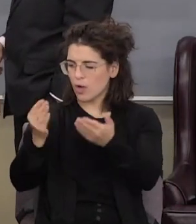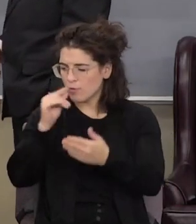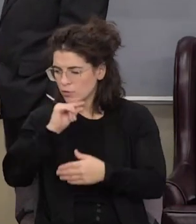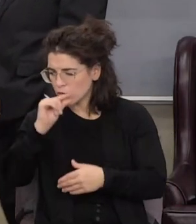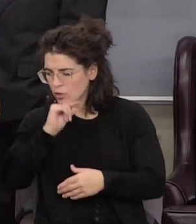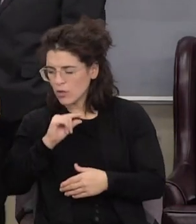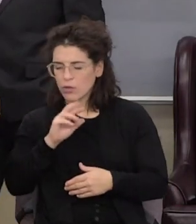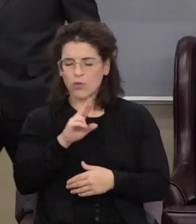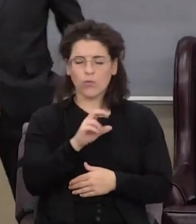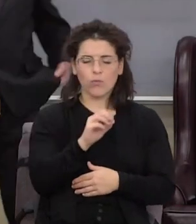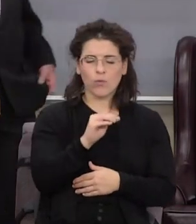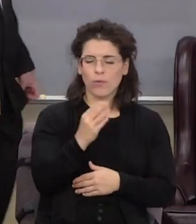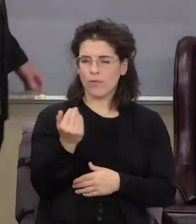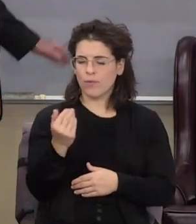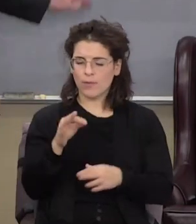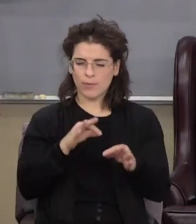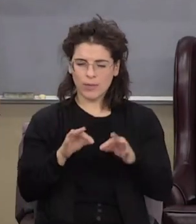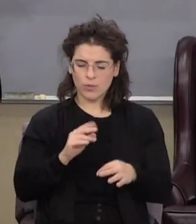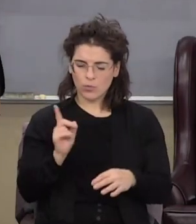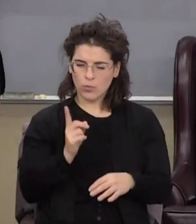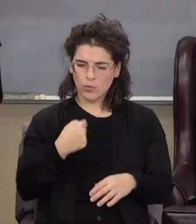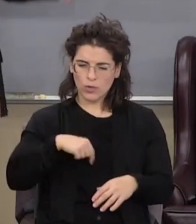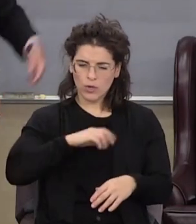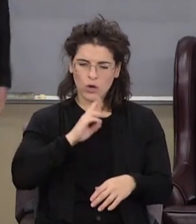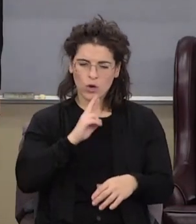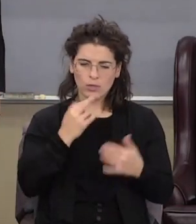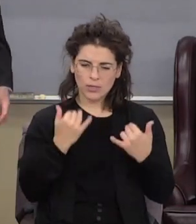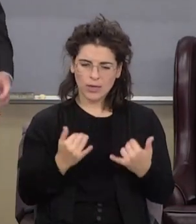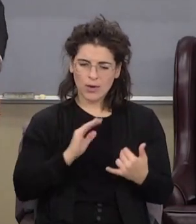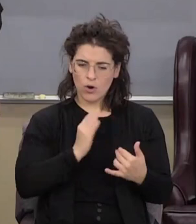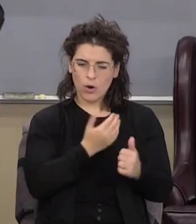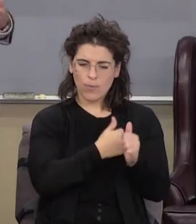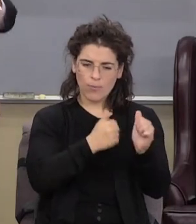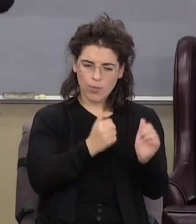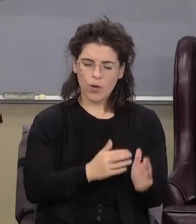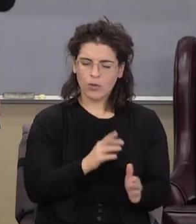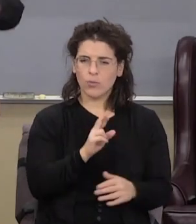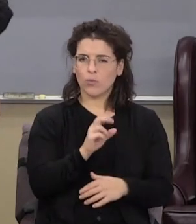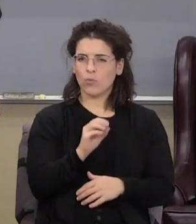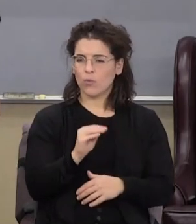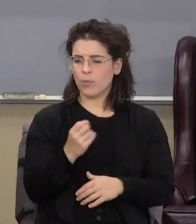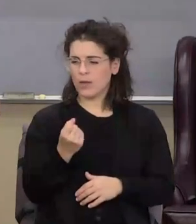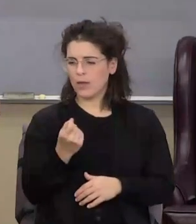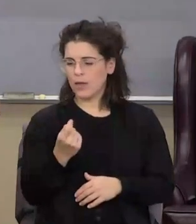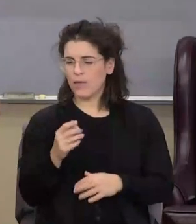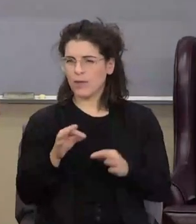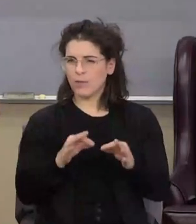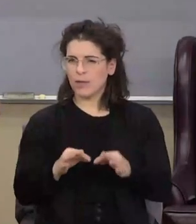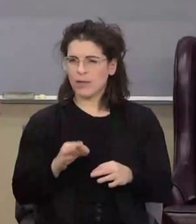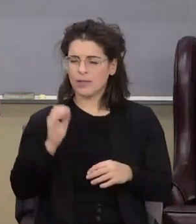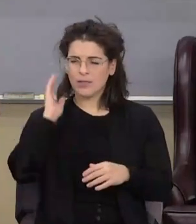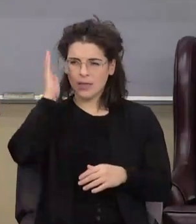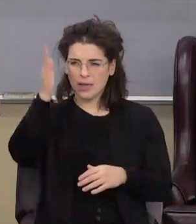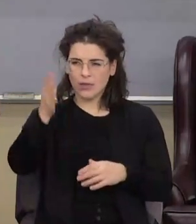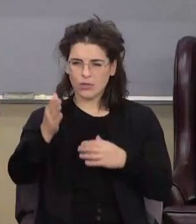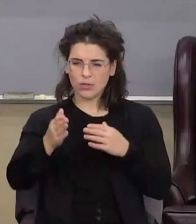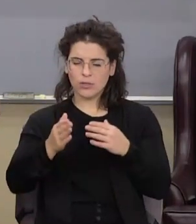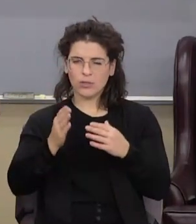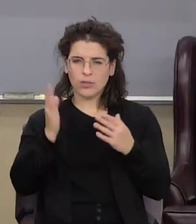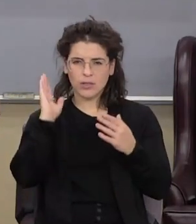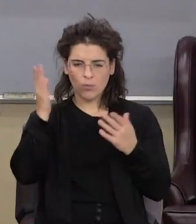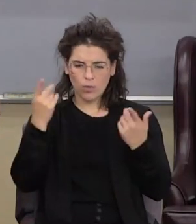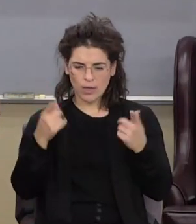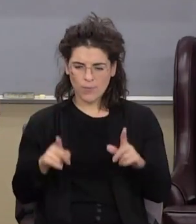today, our apostle. And Romans 11, 25 talks about the ages to come. It's fascinating how the book of Romans can, you know, it's